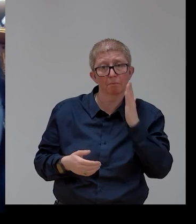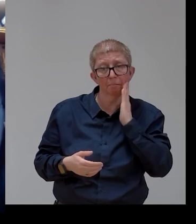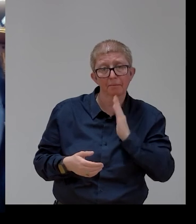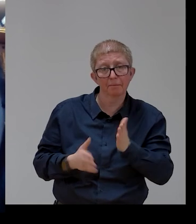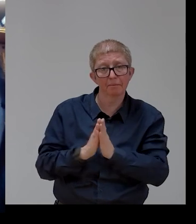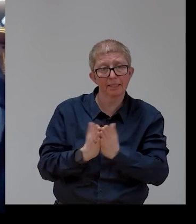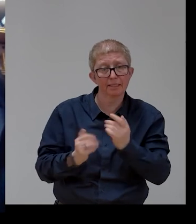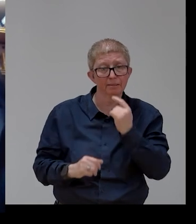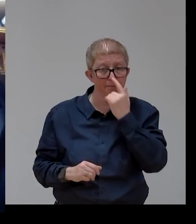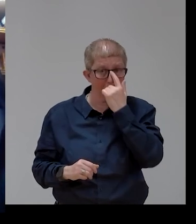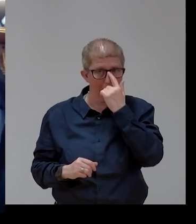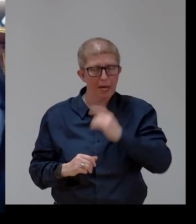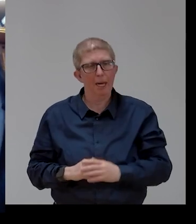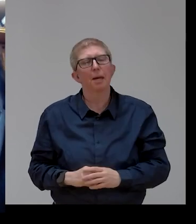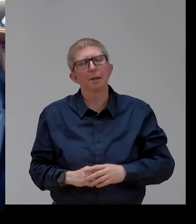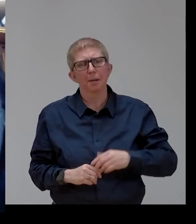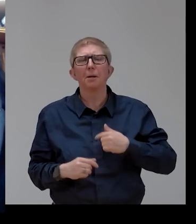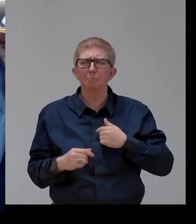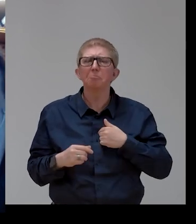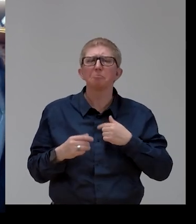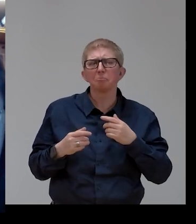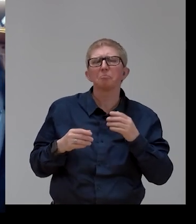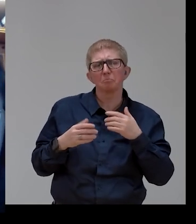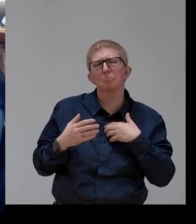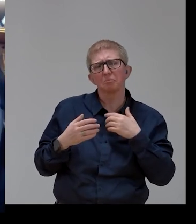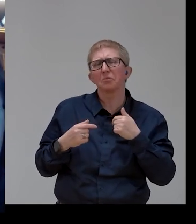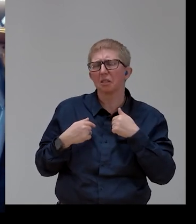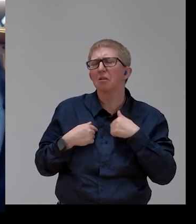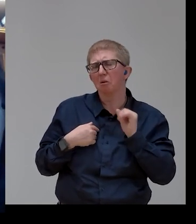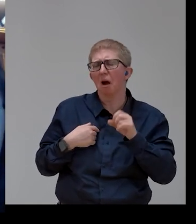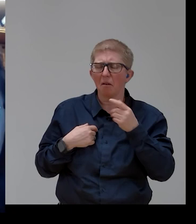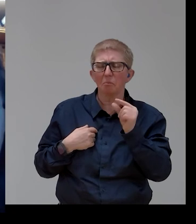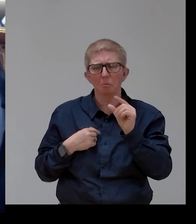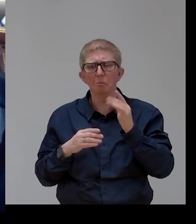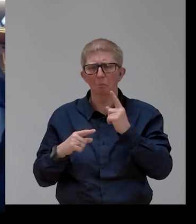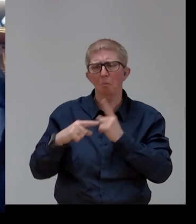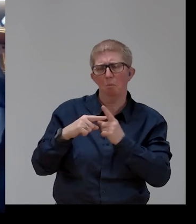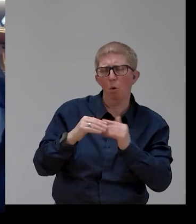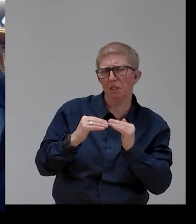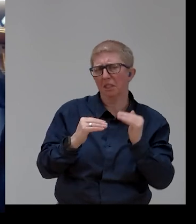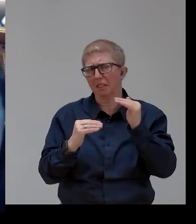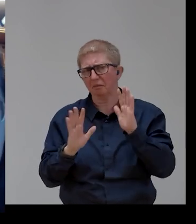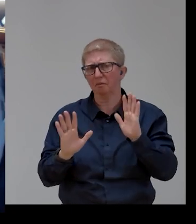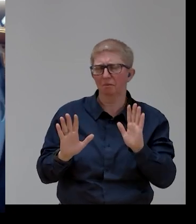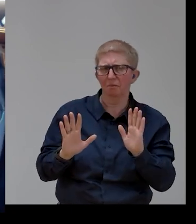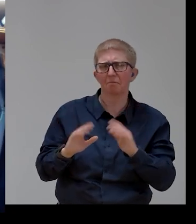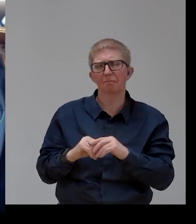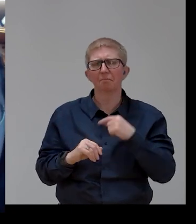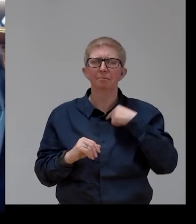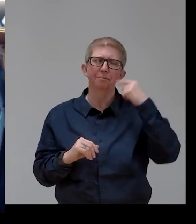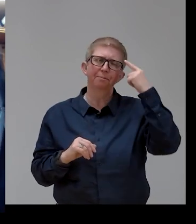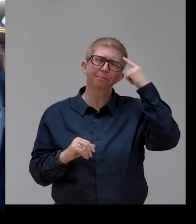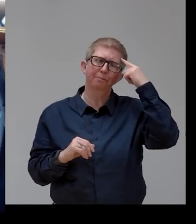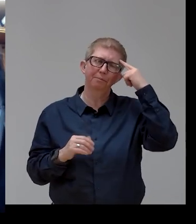I'd be slightly more optimistic, Luke. I think one of the representatives